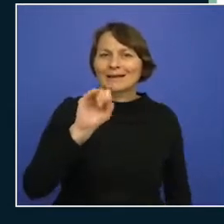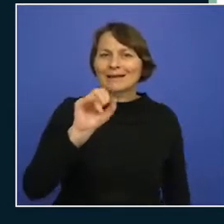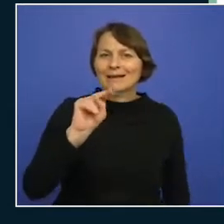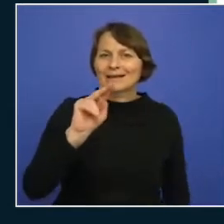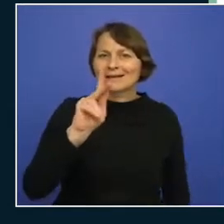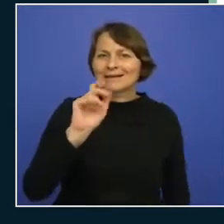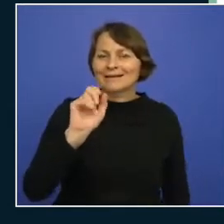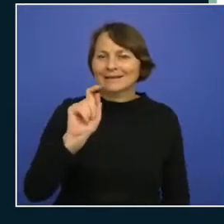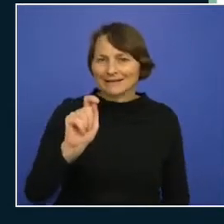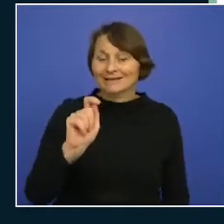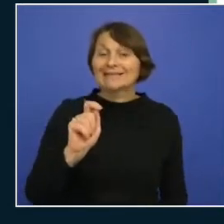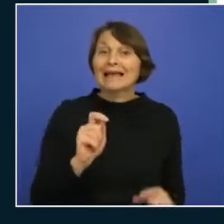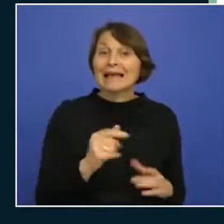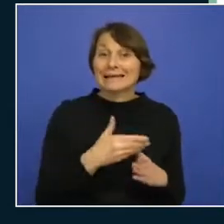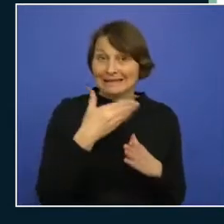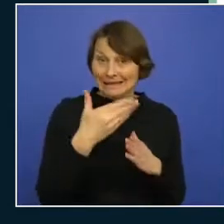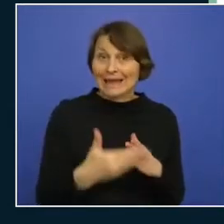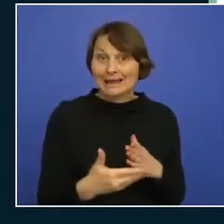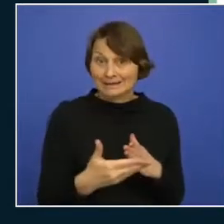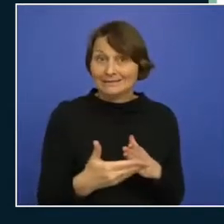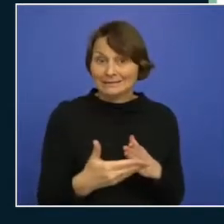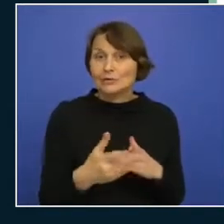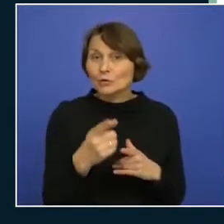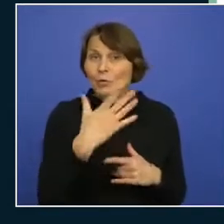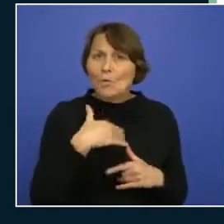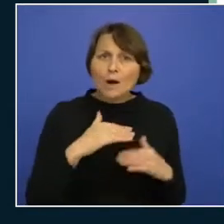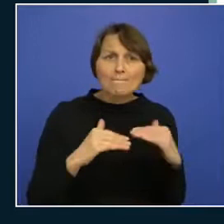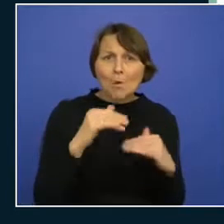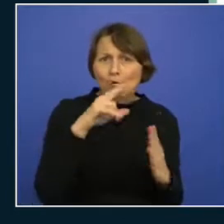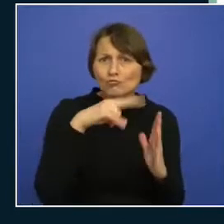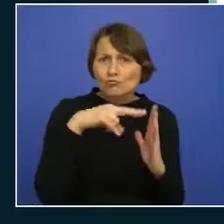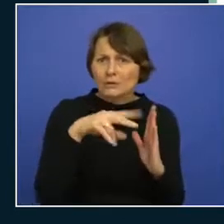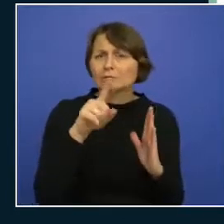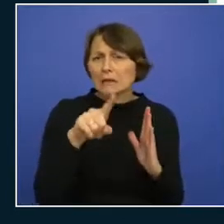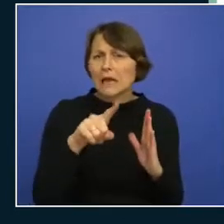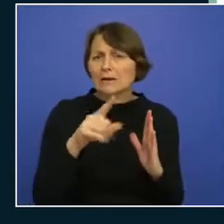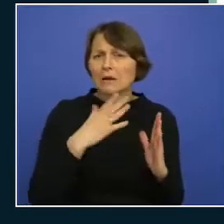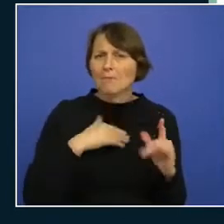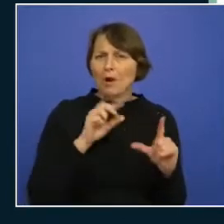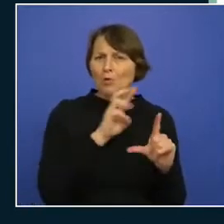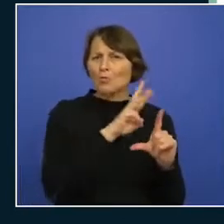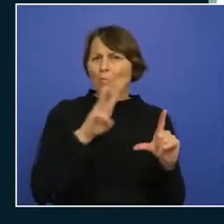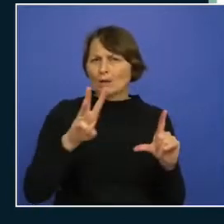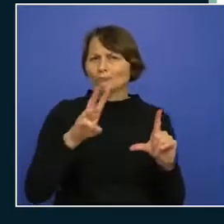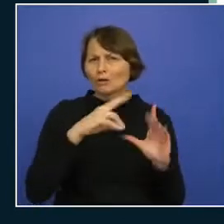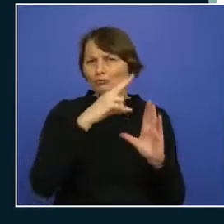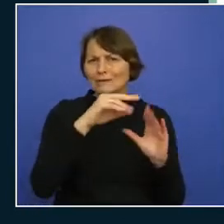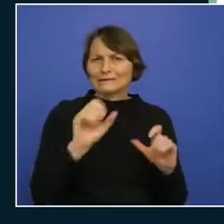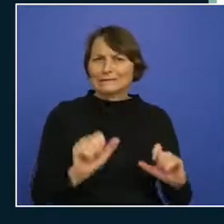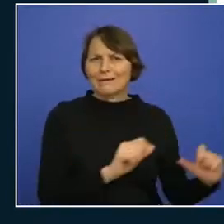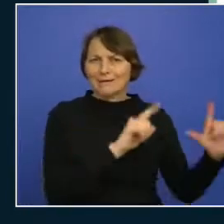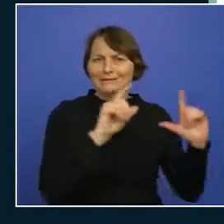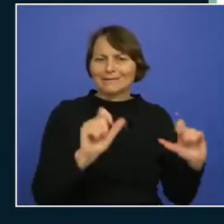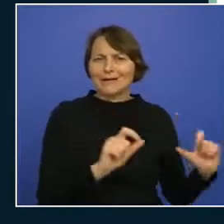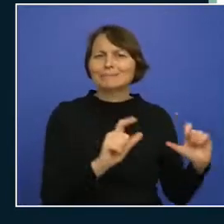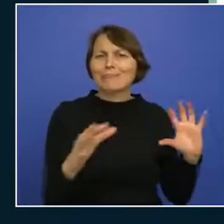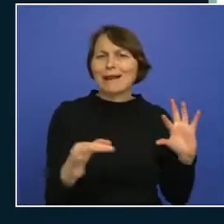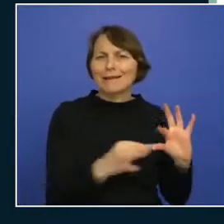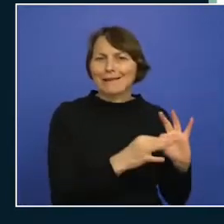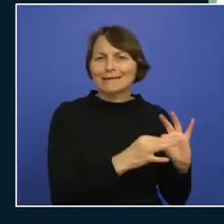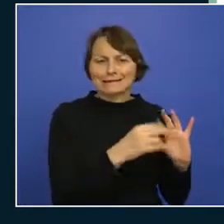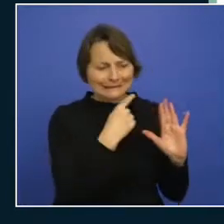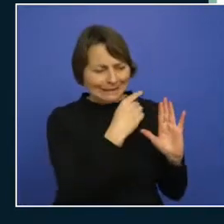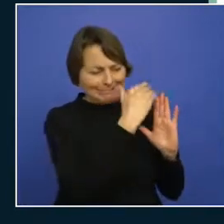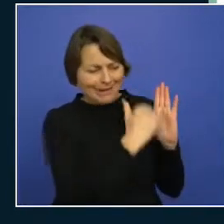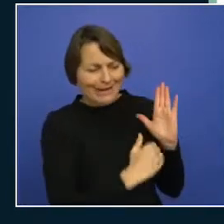deck at the end on my own uh on my own website and there will be a link to the series the blog series just talked about at the end